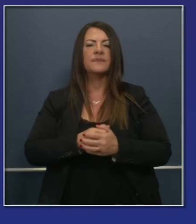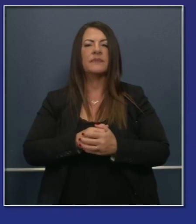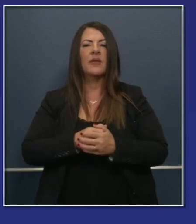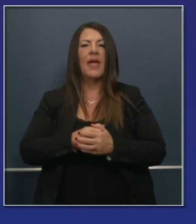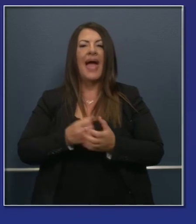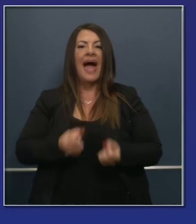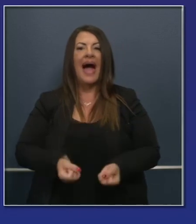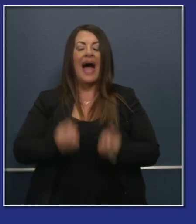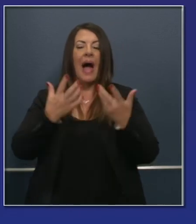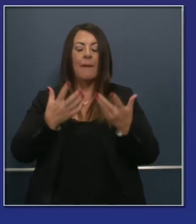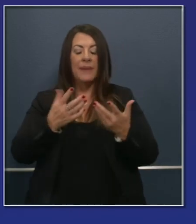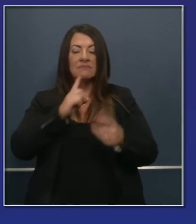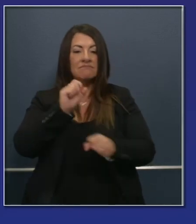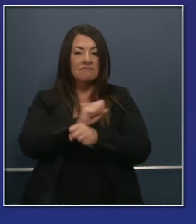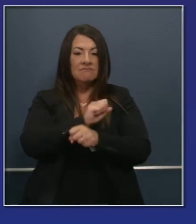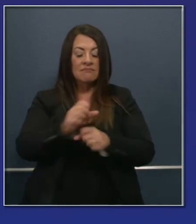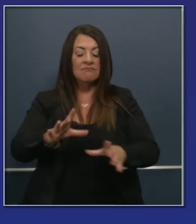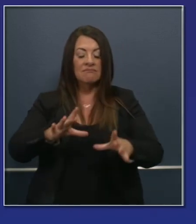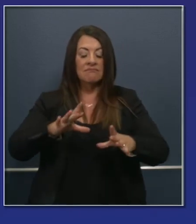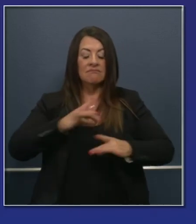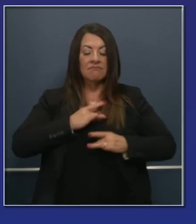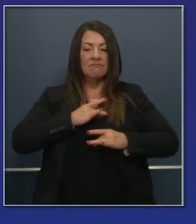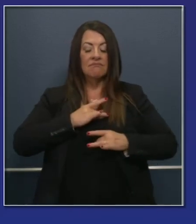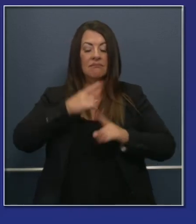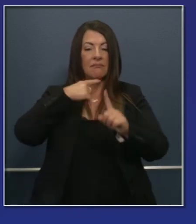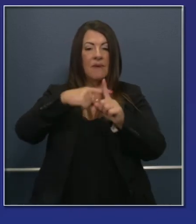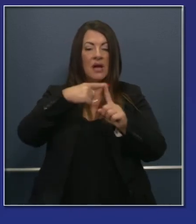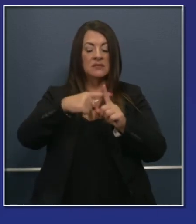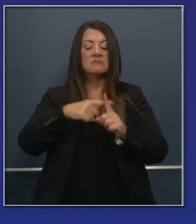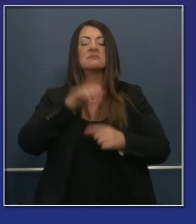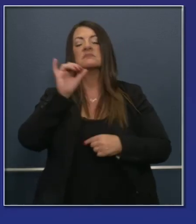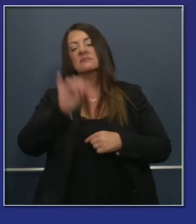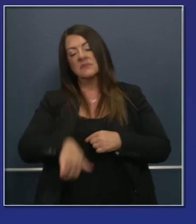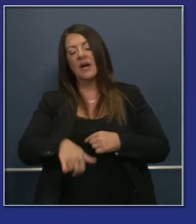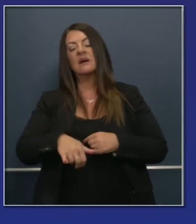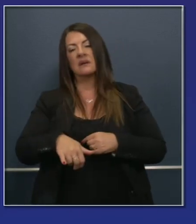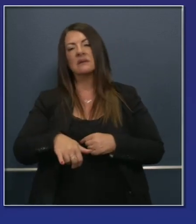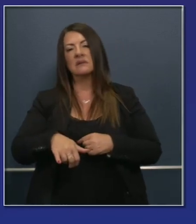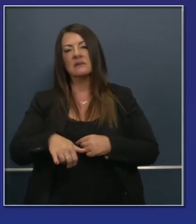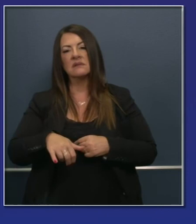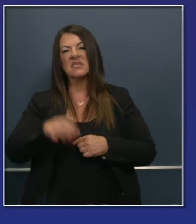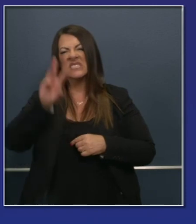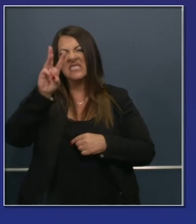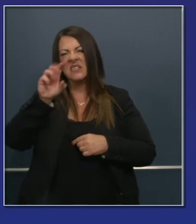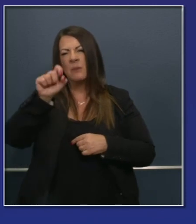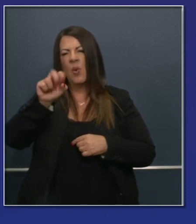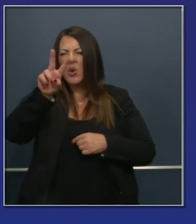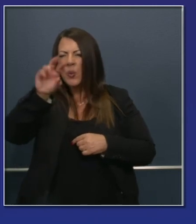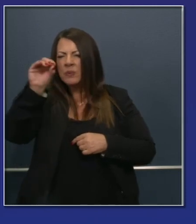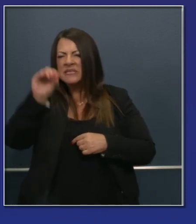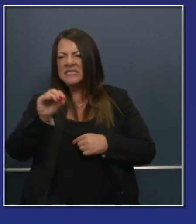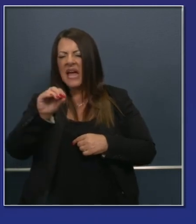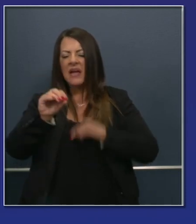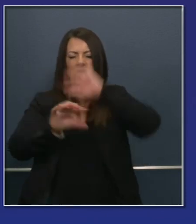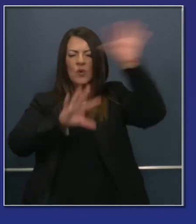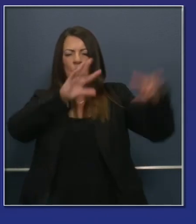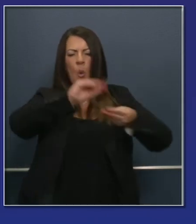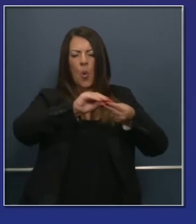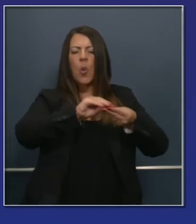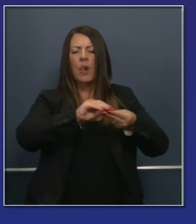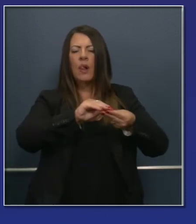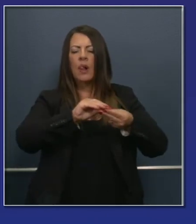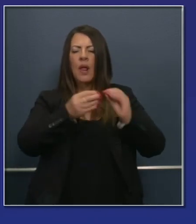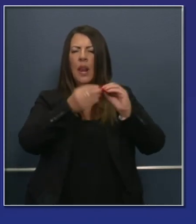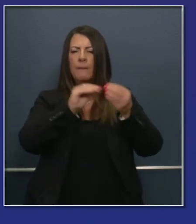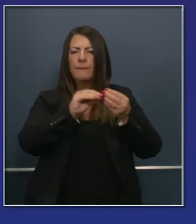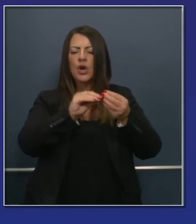of people that test positive for COVID-19 versus the total number of people that were tested of 6.2% over